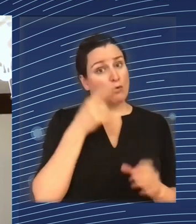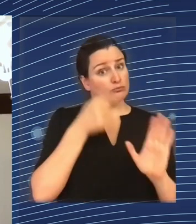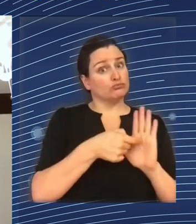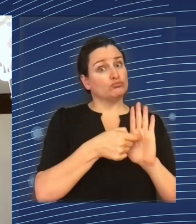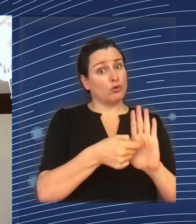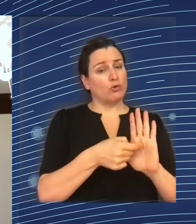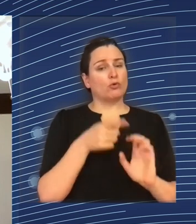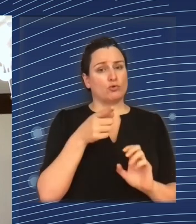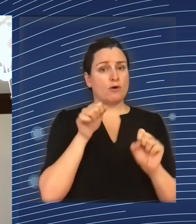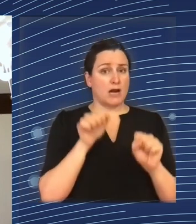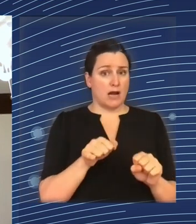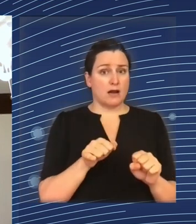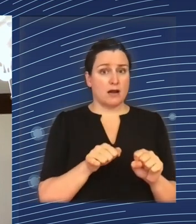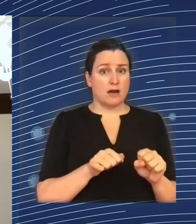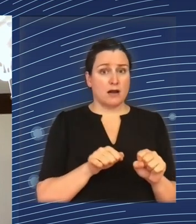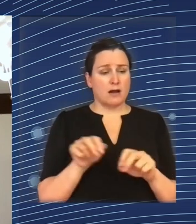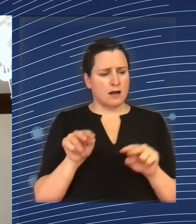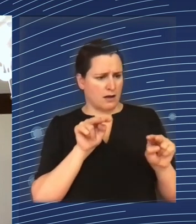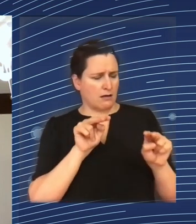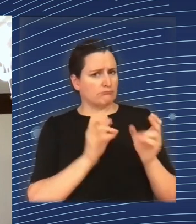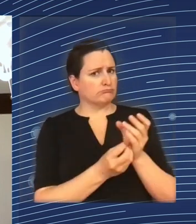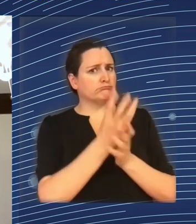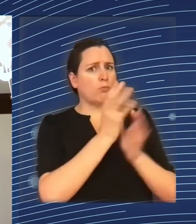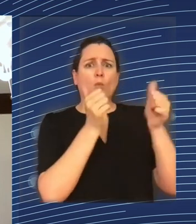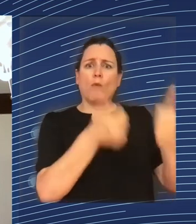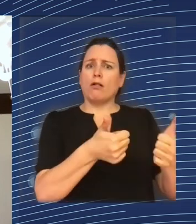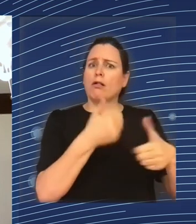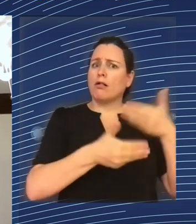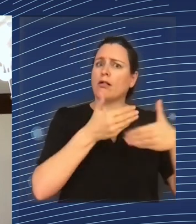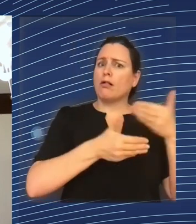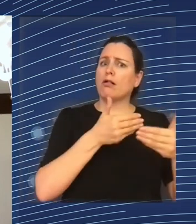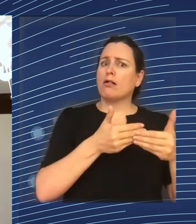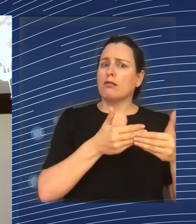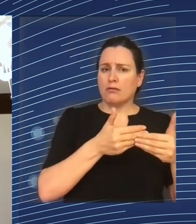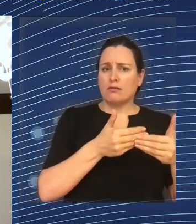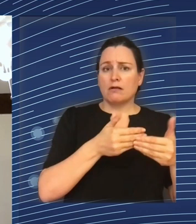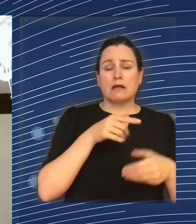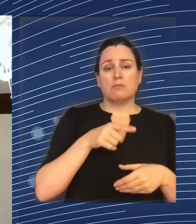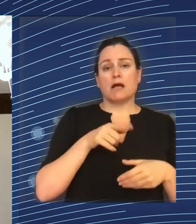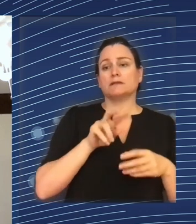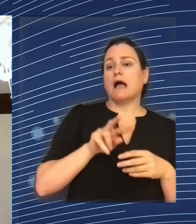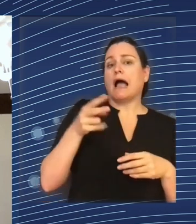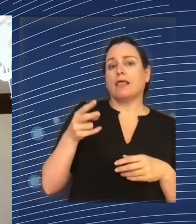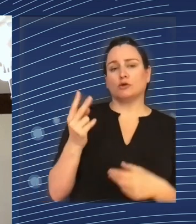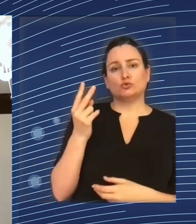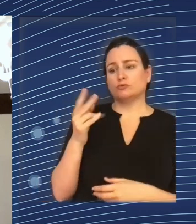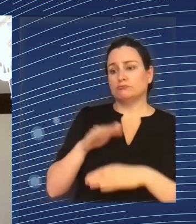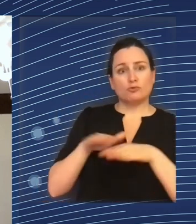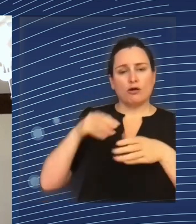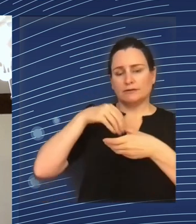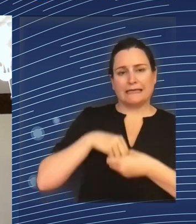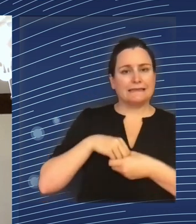peripheral and do well. Final example, two countries outside of the EU, both Belarus and Ukraine,